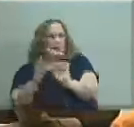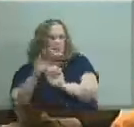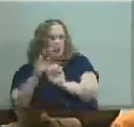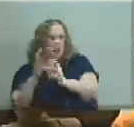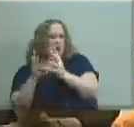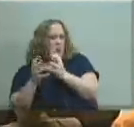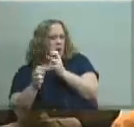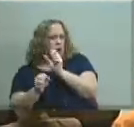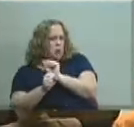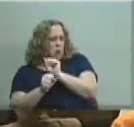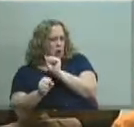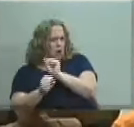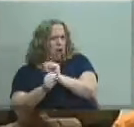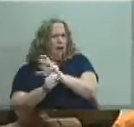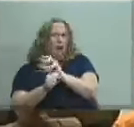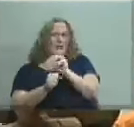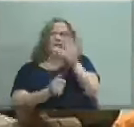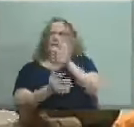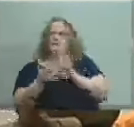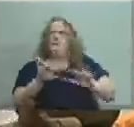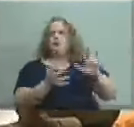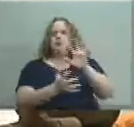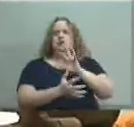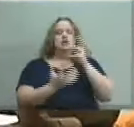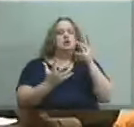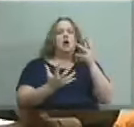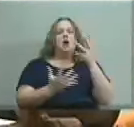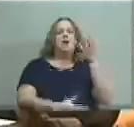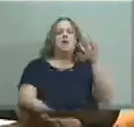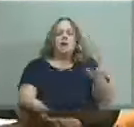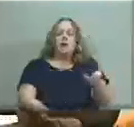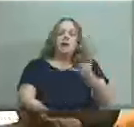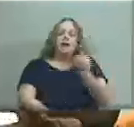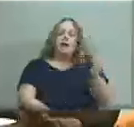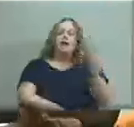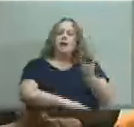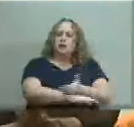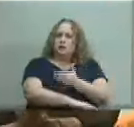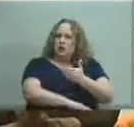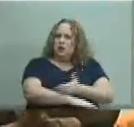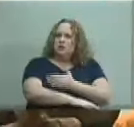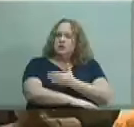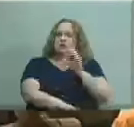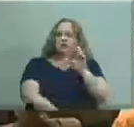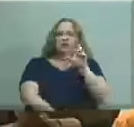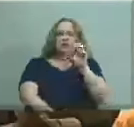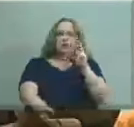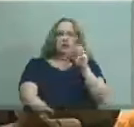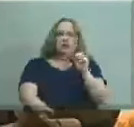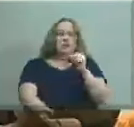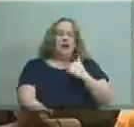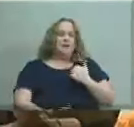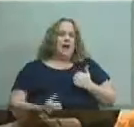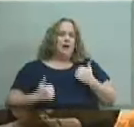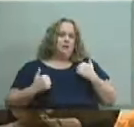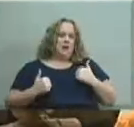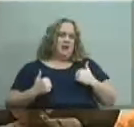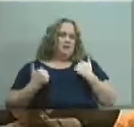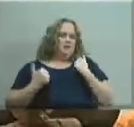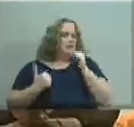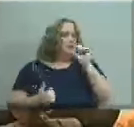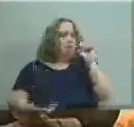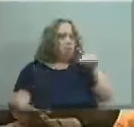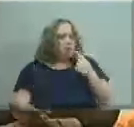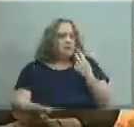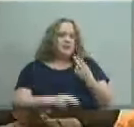so this confusion is already out there and these are construction crews of an address not just a name it is confusing